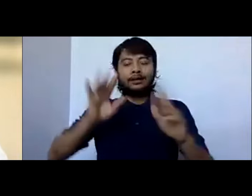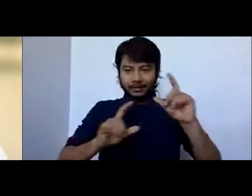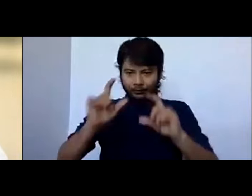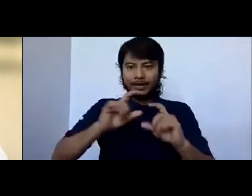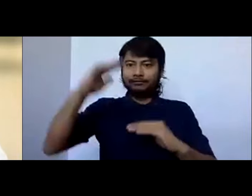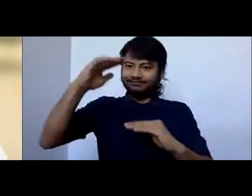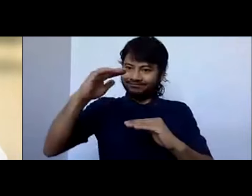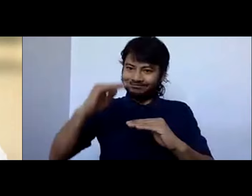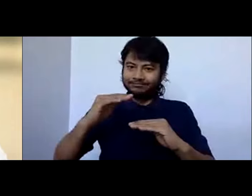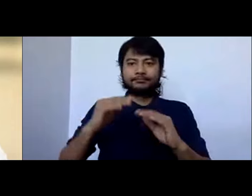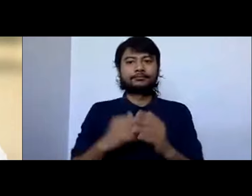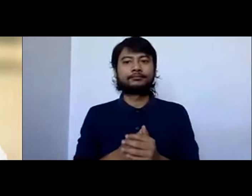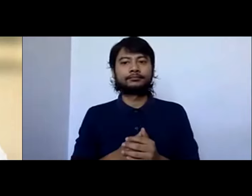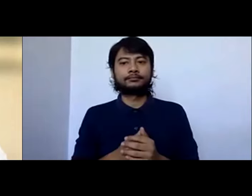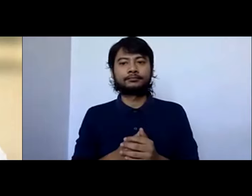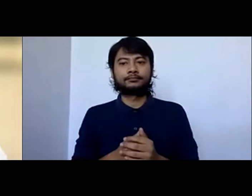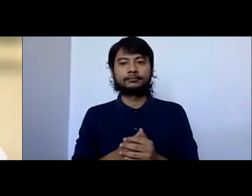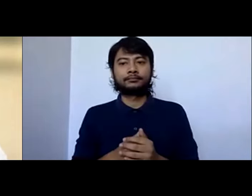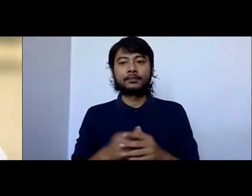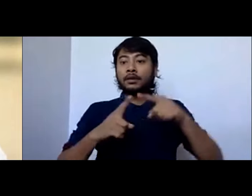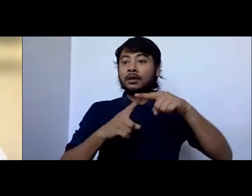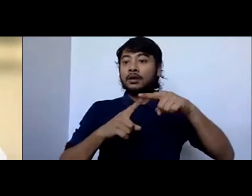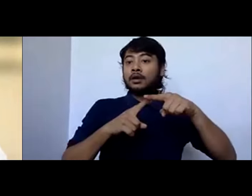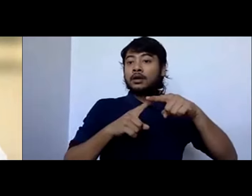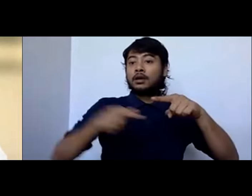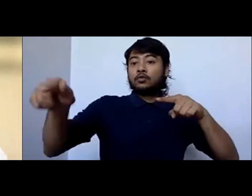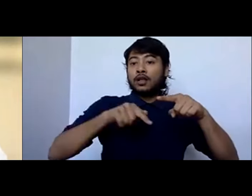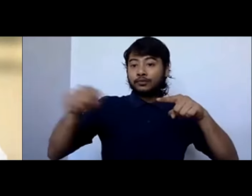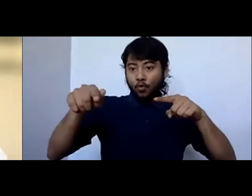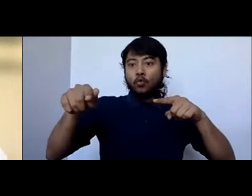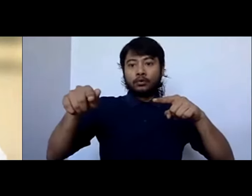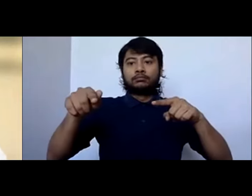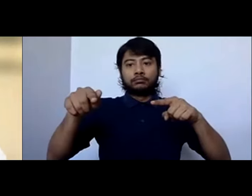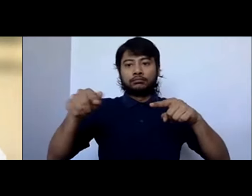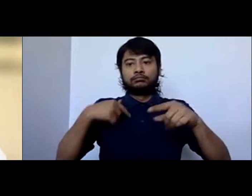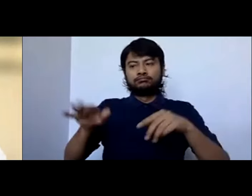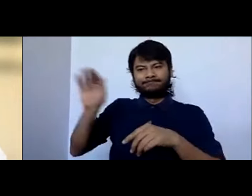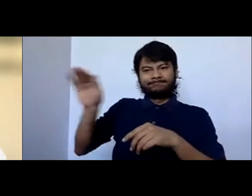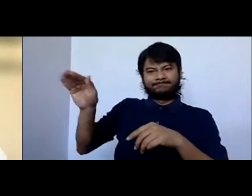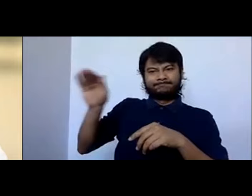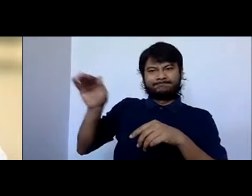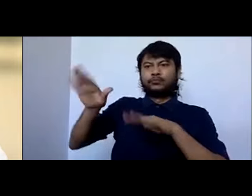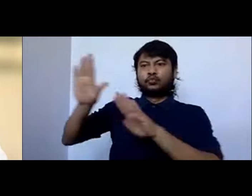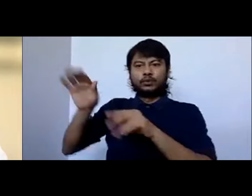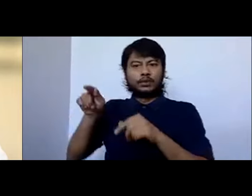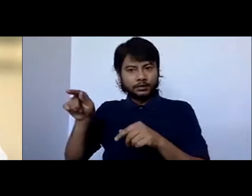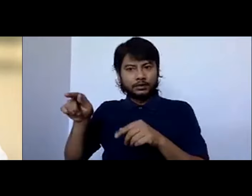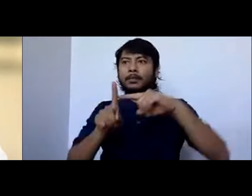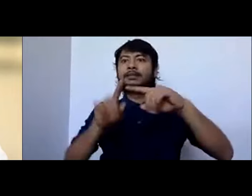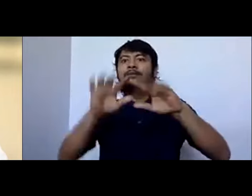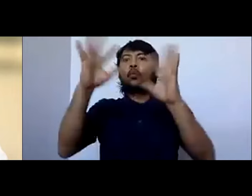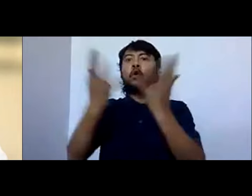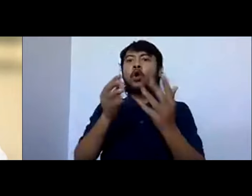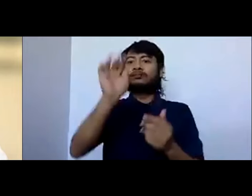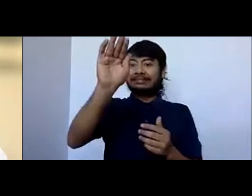that, you know, while there are some areas like transport where we are catching up with the rest of the government, that there are areas where we are leading. You know,